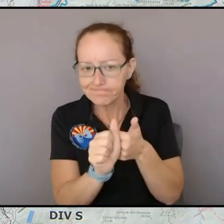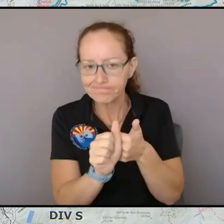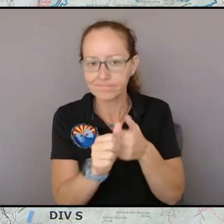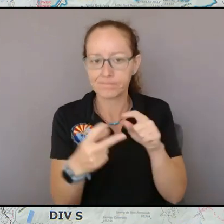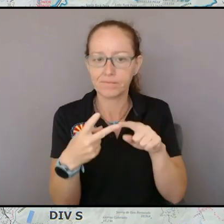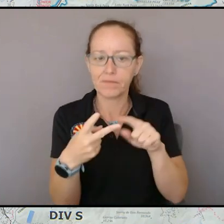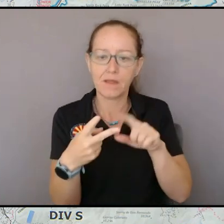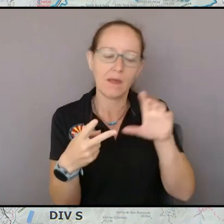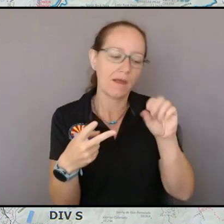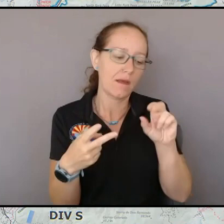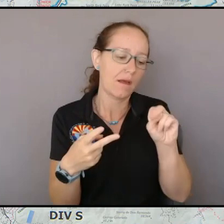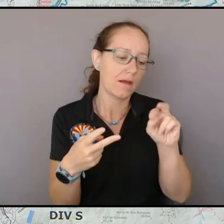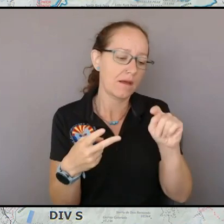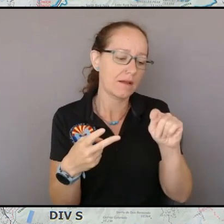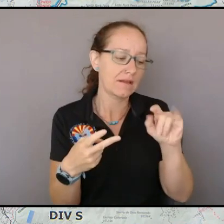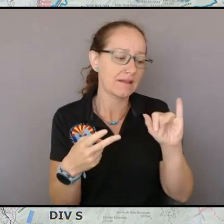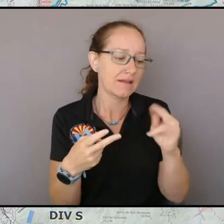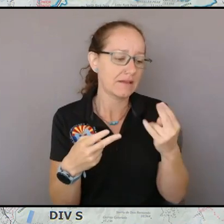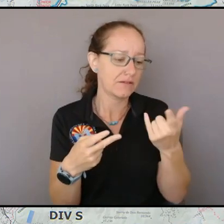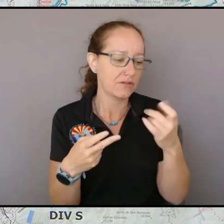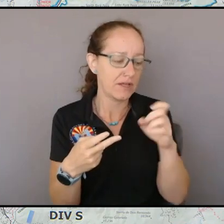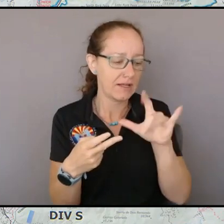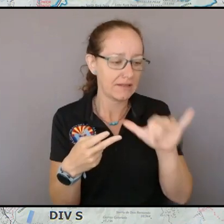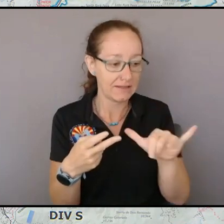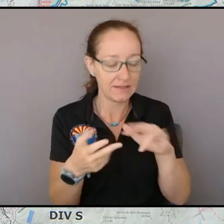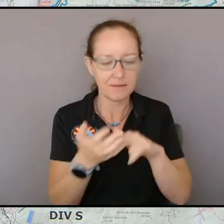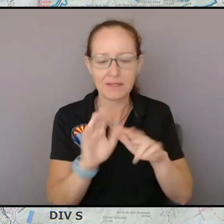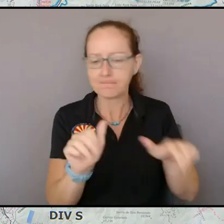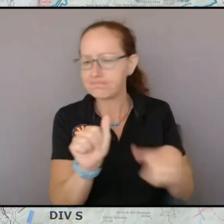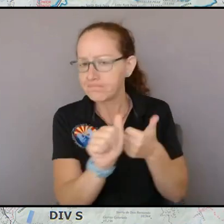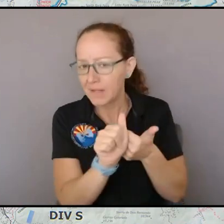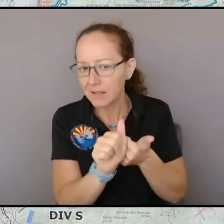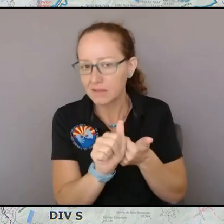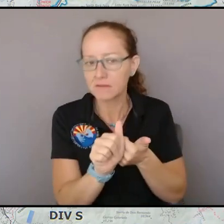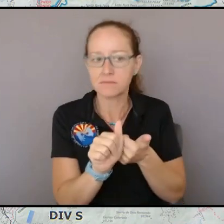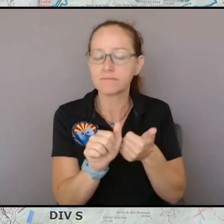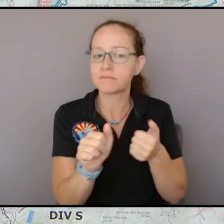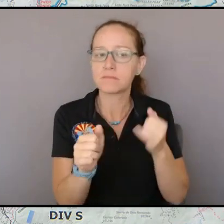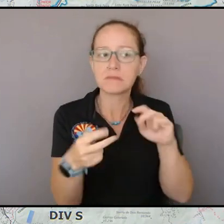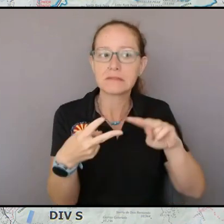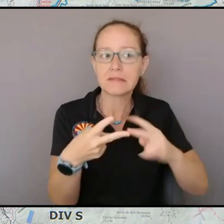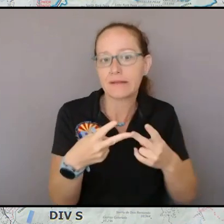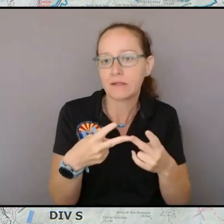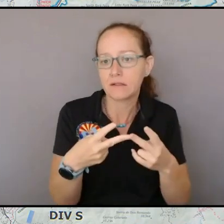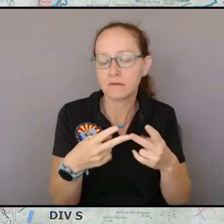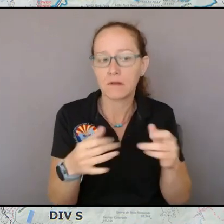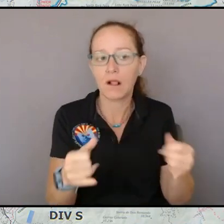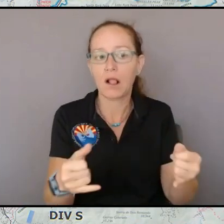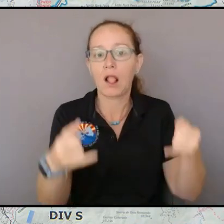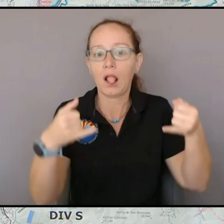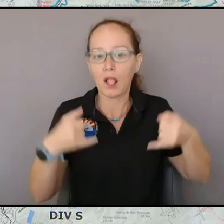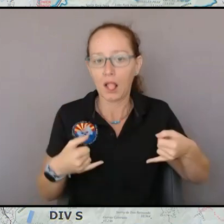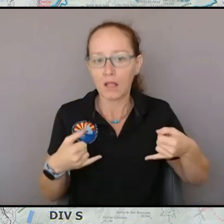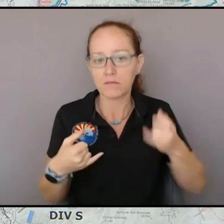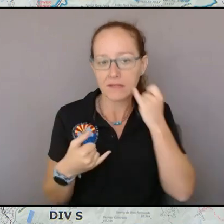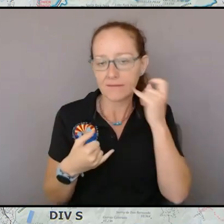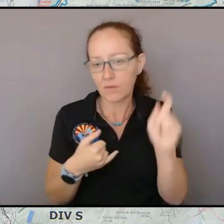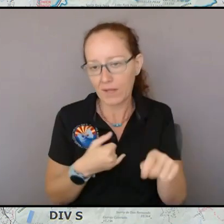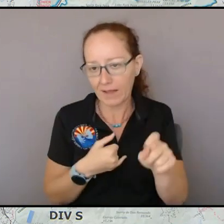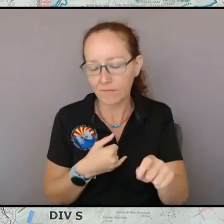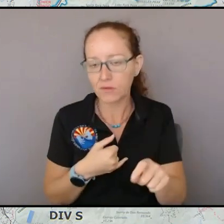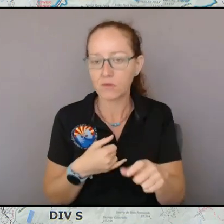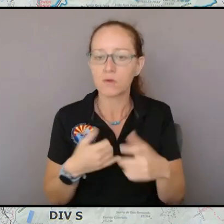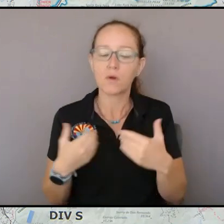we often communicate those two among ourselves as far as a pace model so with the pace model